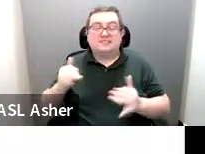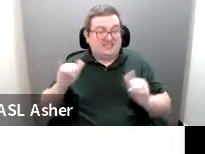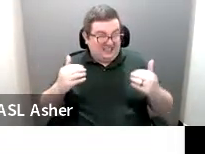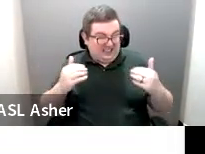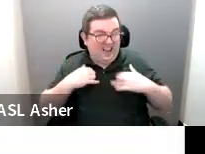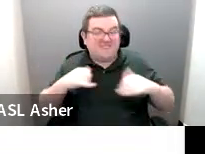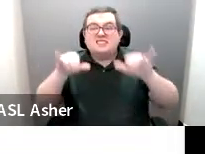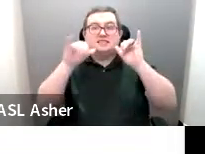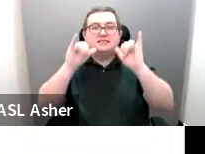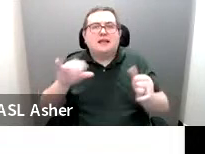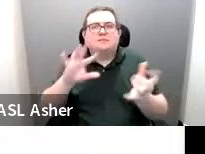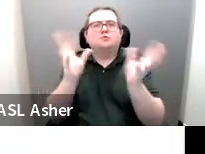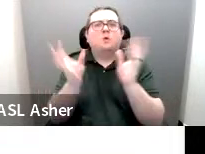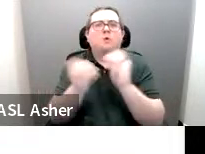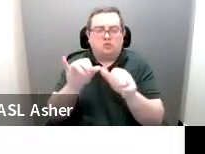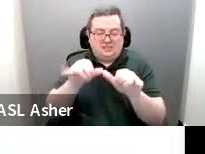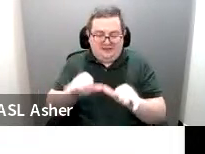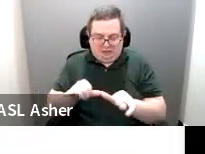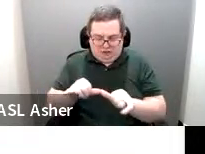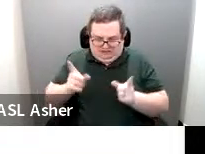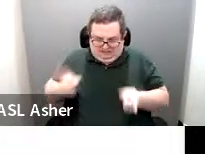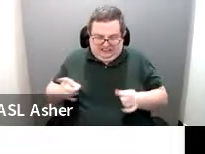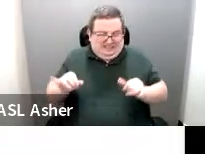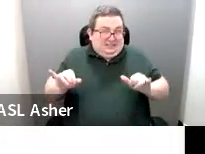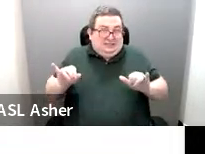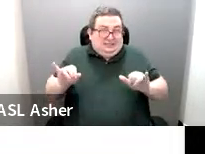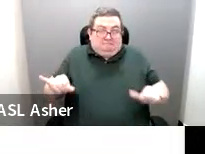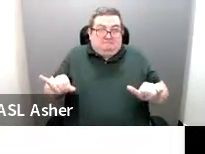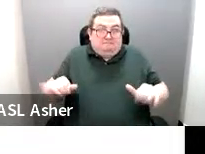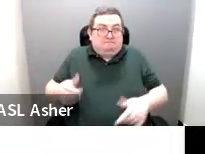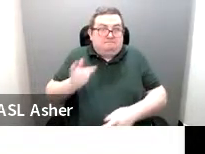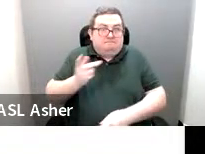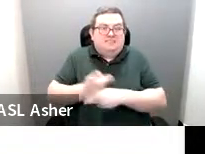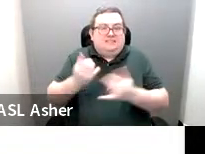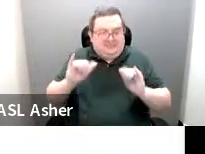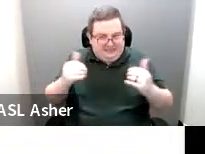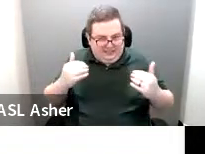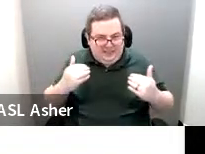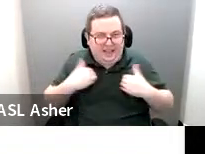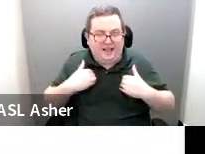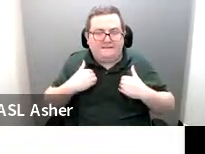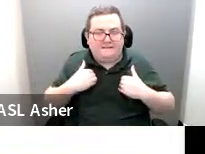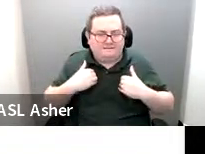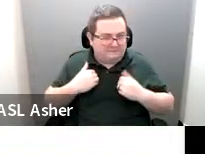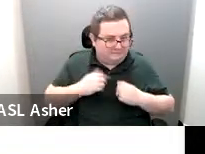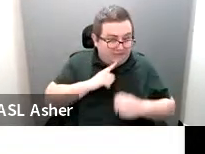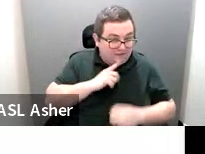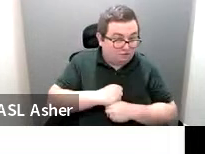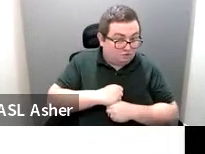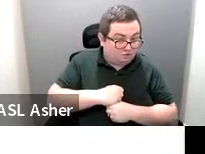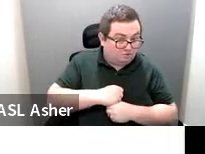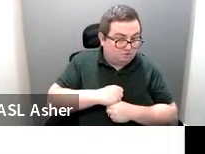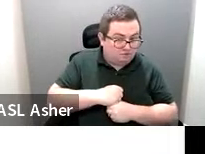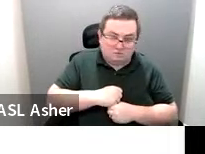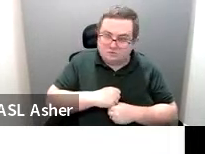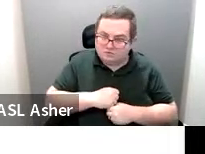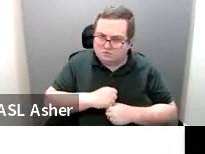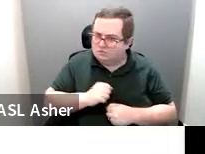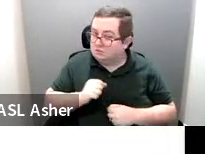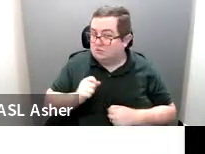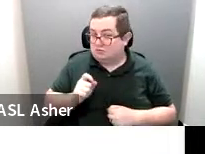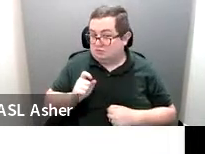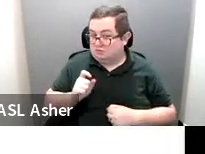same total length, you still have actually supposed to be